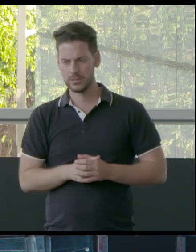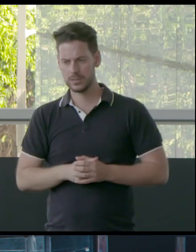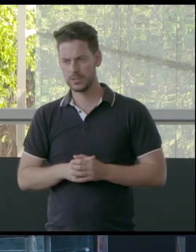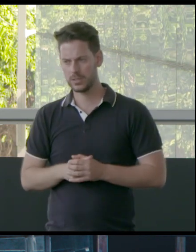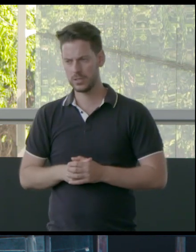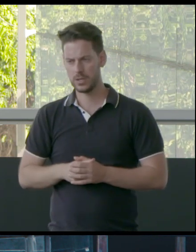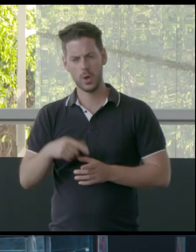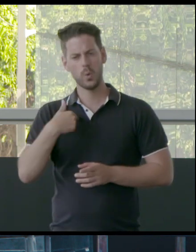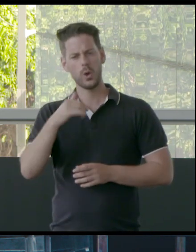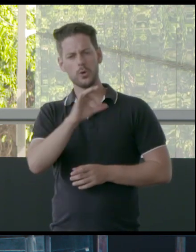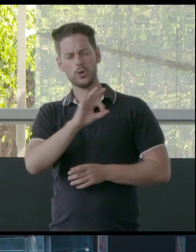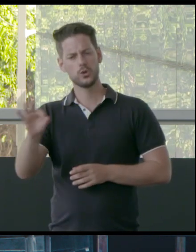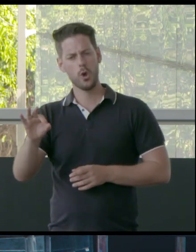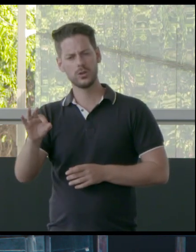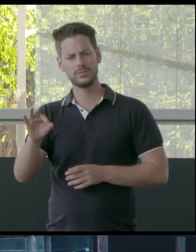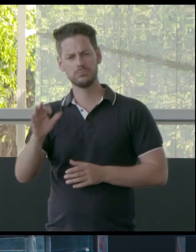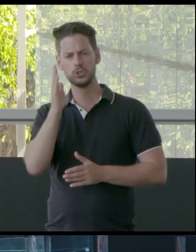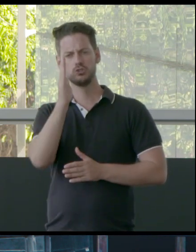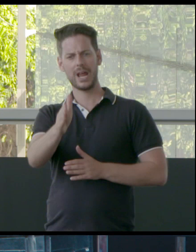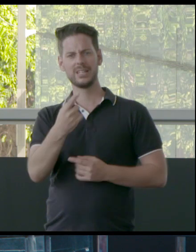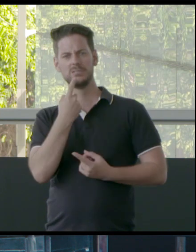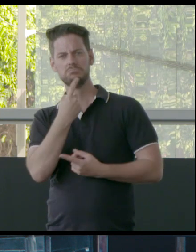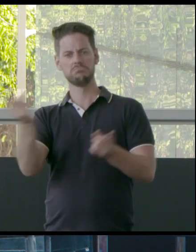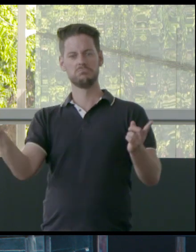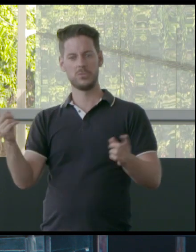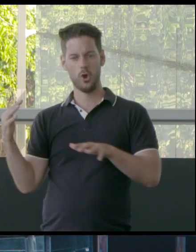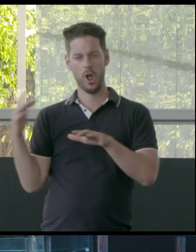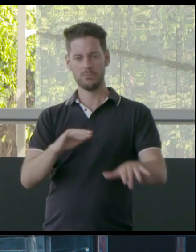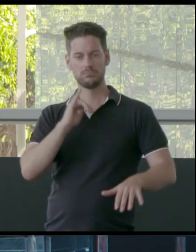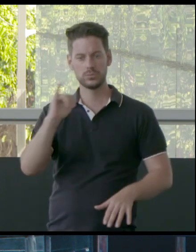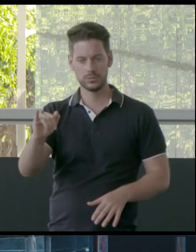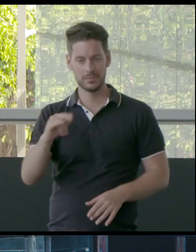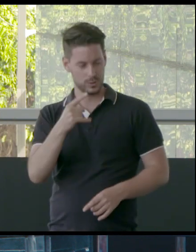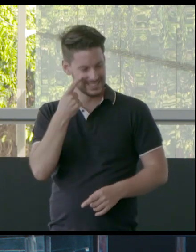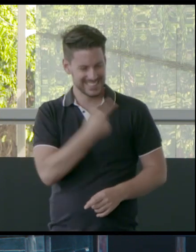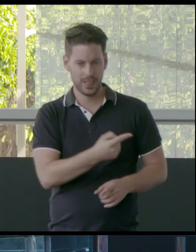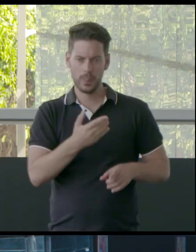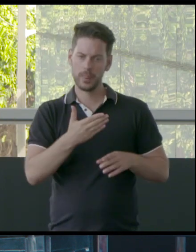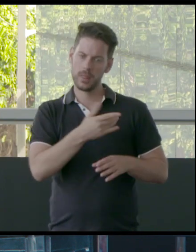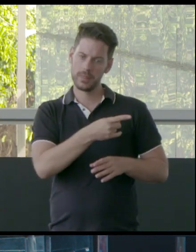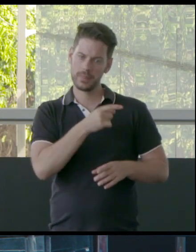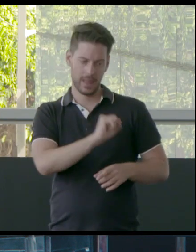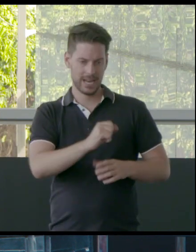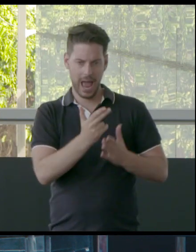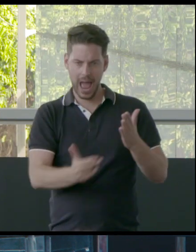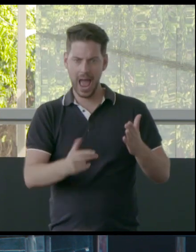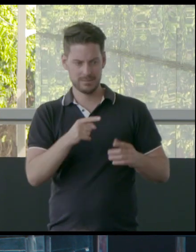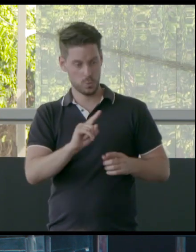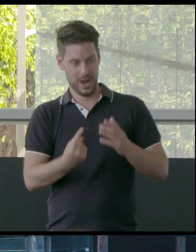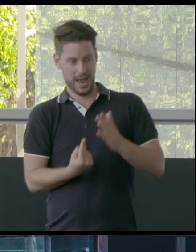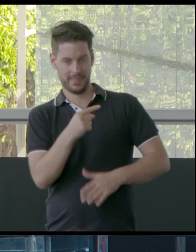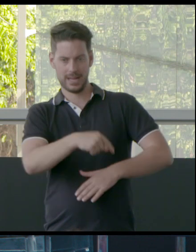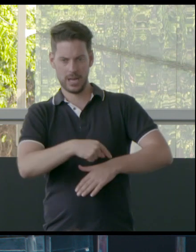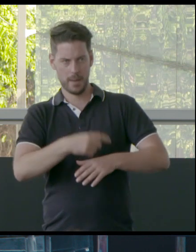not necessarily directly reference that, like over time those works become the repositories of what is happening at that